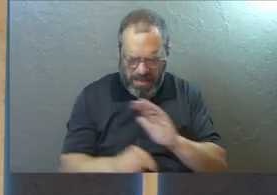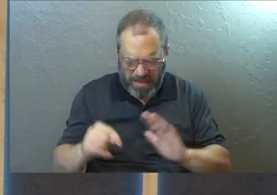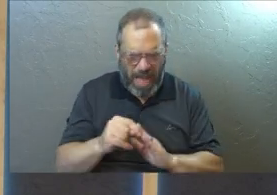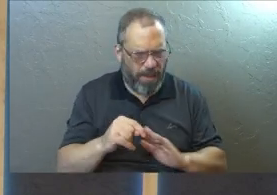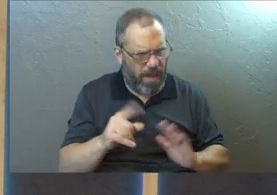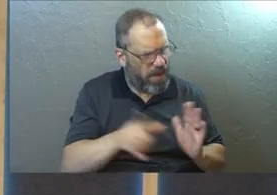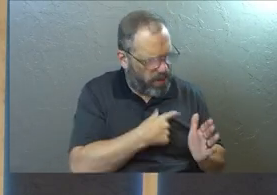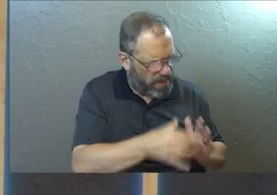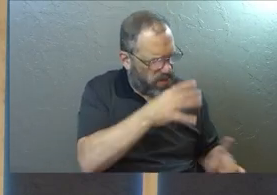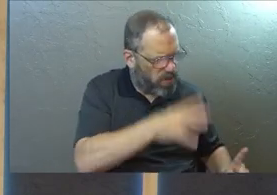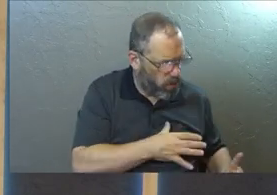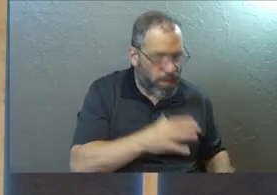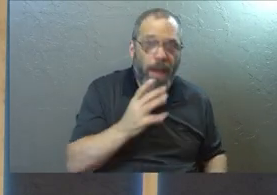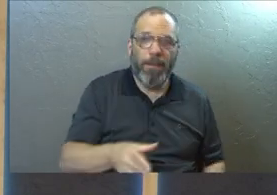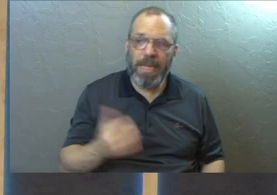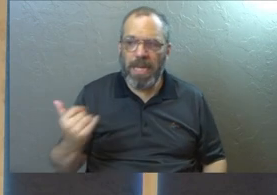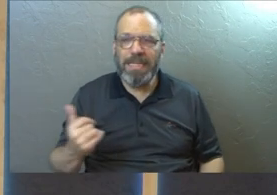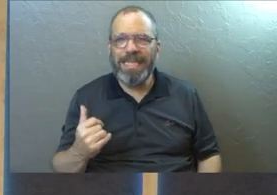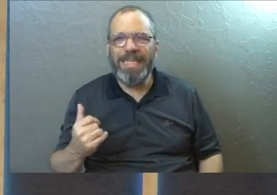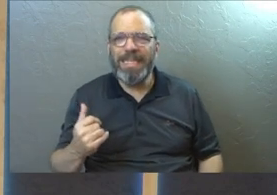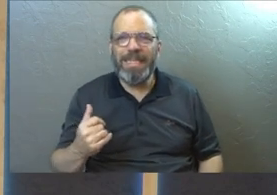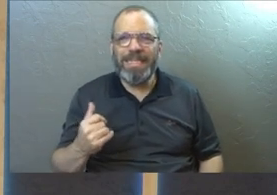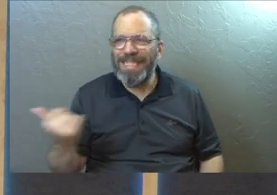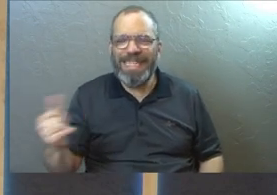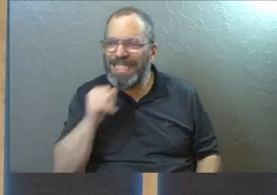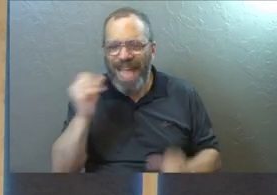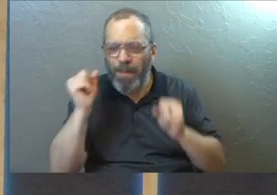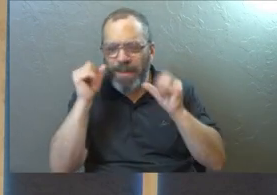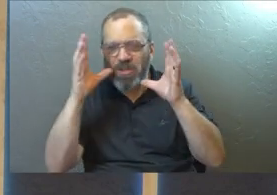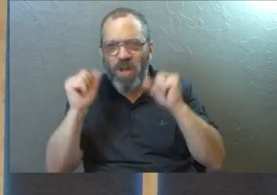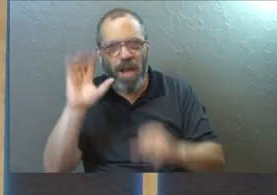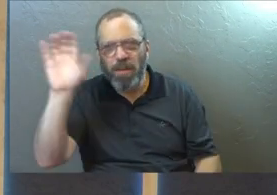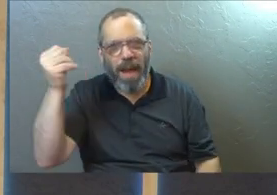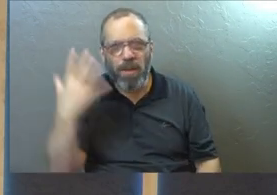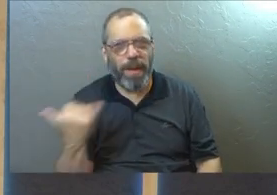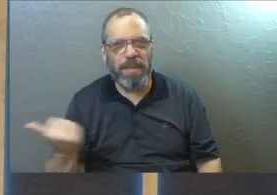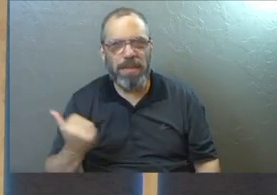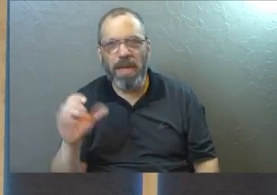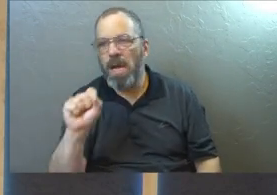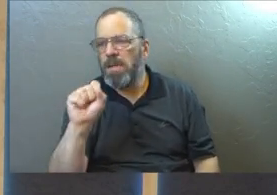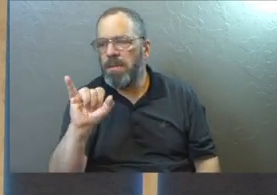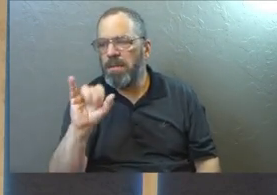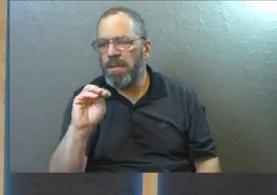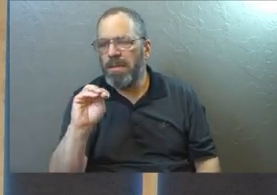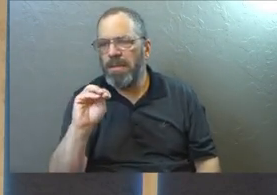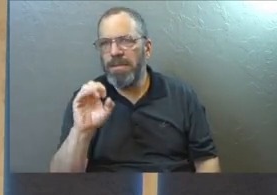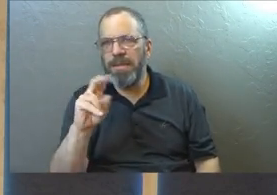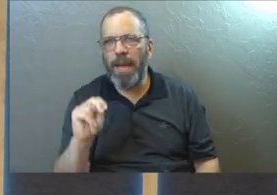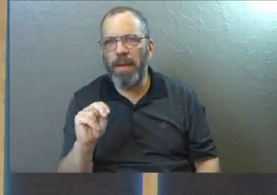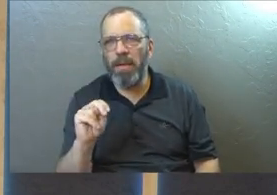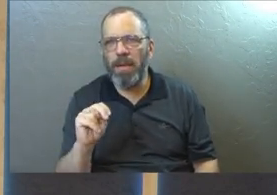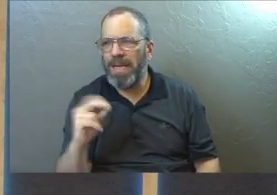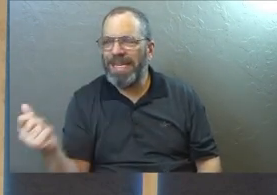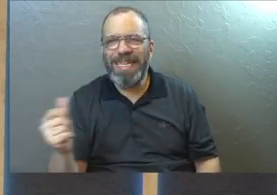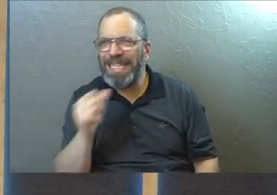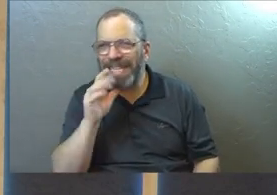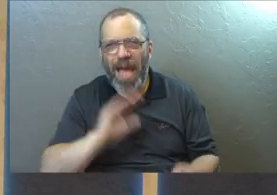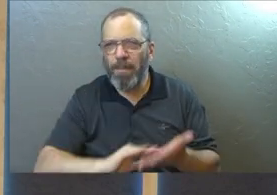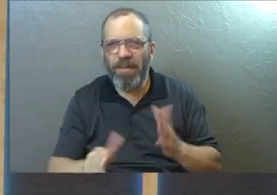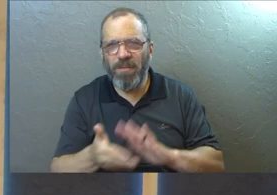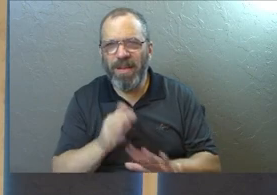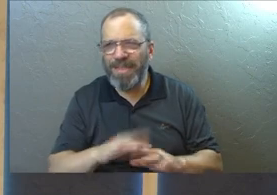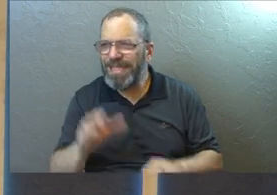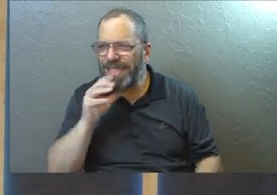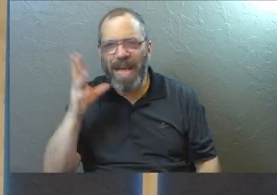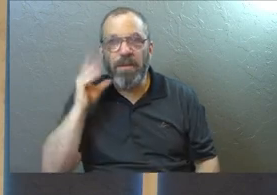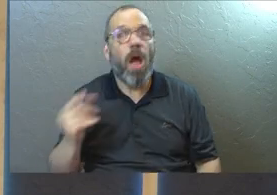criticizing her? Because he has not been shocked by grace. He does not realize how much he's been forgiven for.